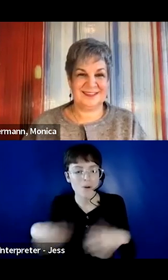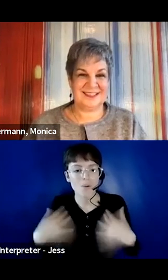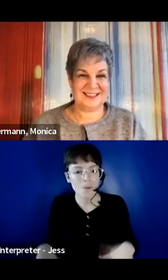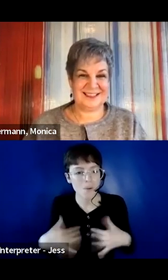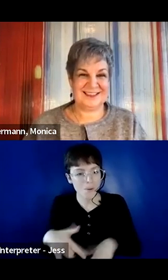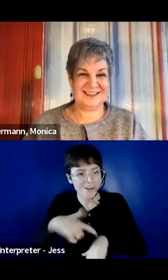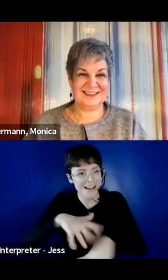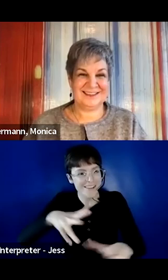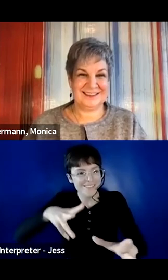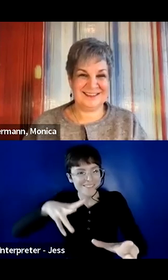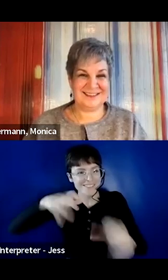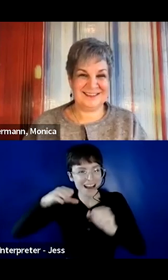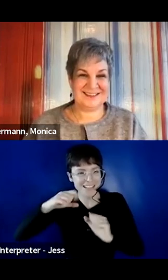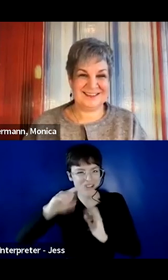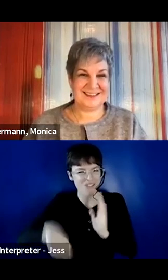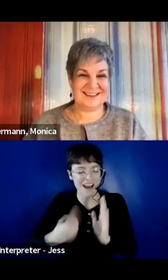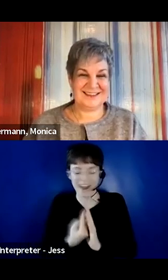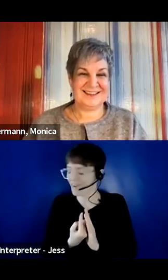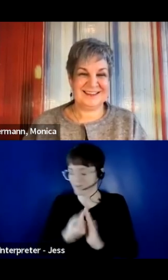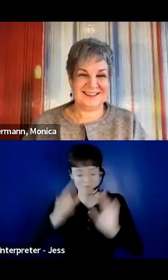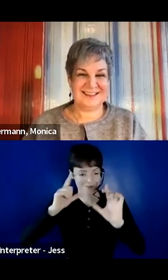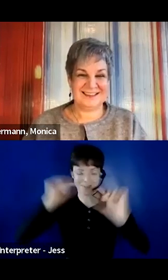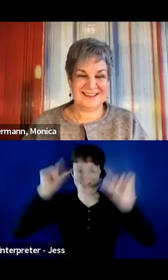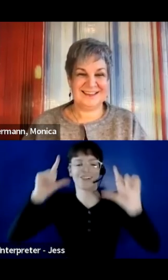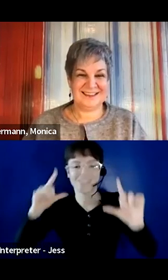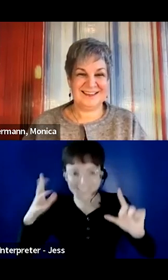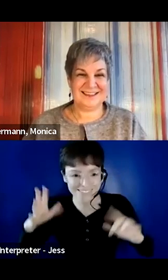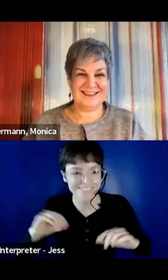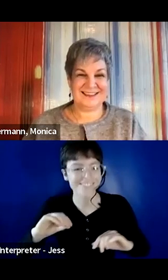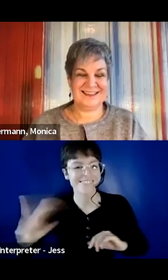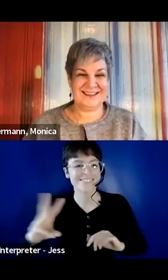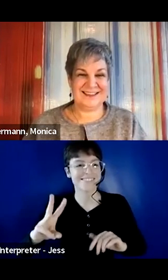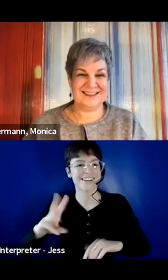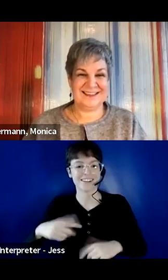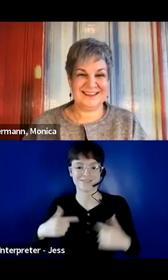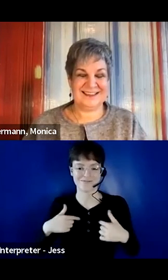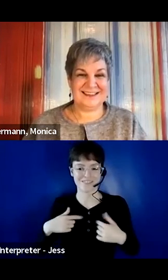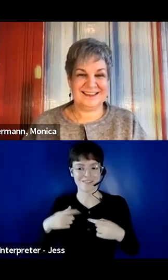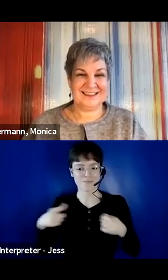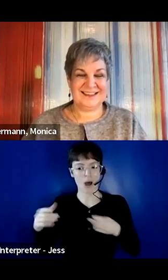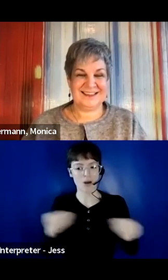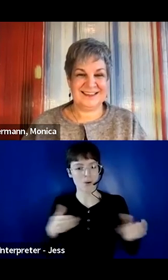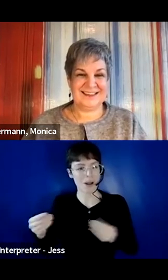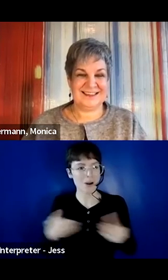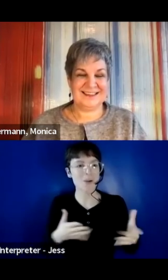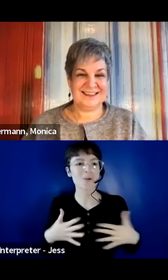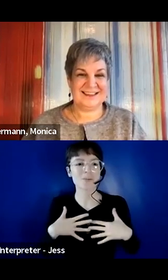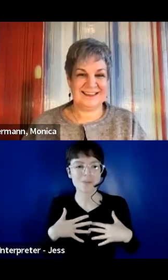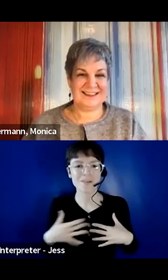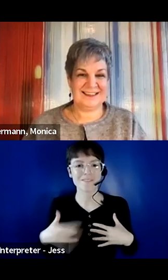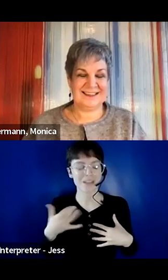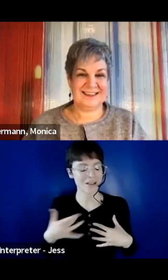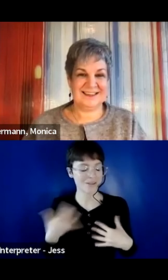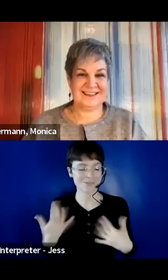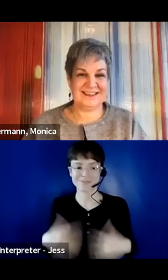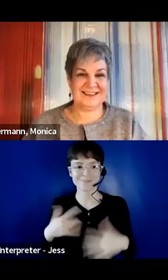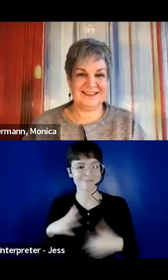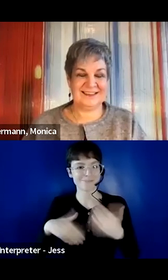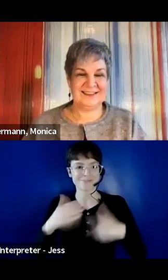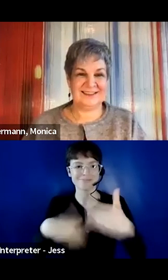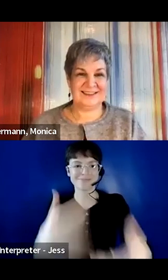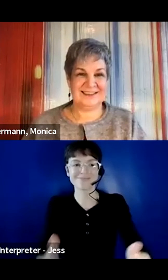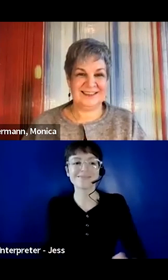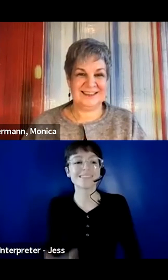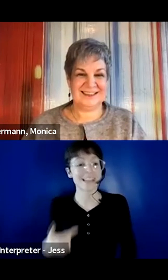flown by, I don't know about you panelists, but it is flowed by me as the moderator of the conversation. I got some key takeaways here. I was taking